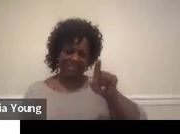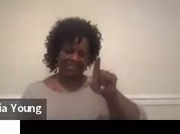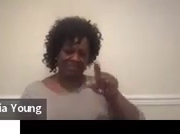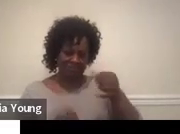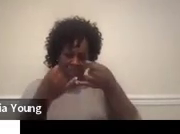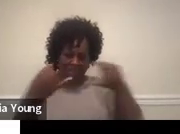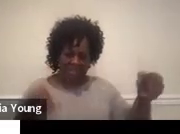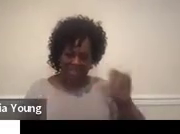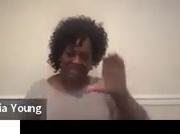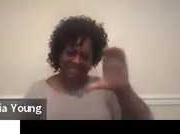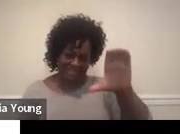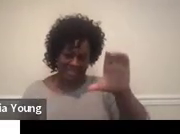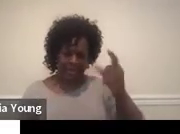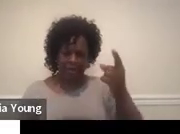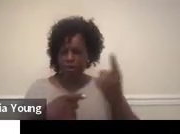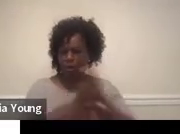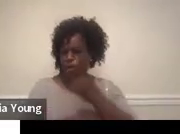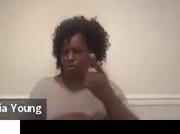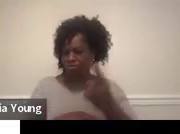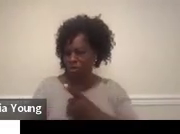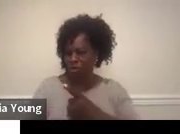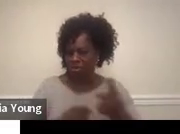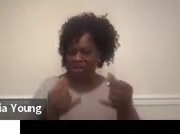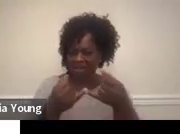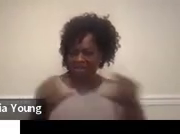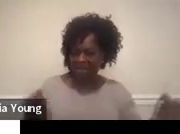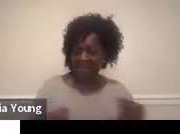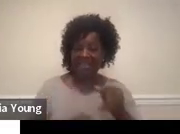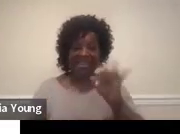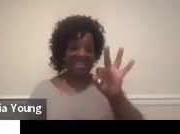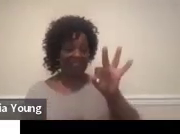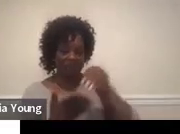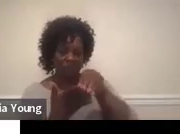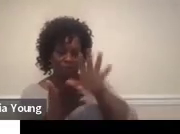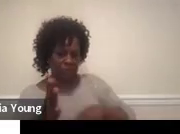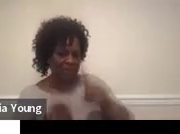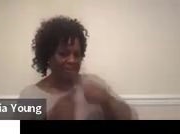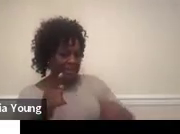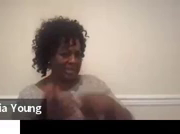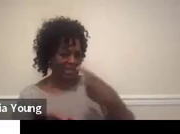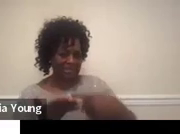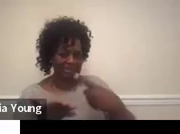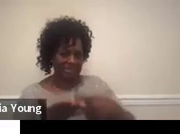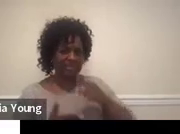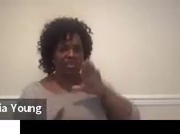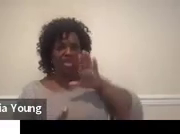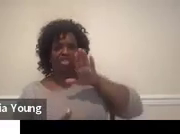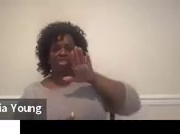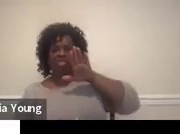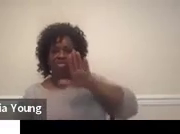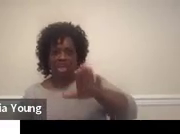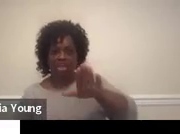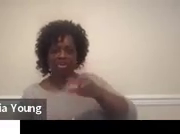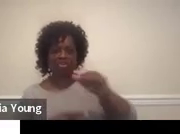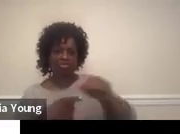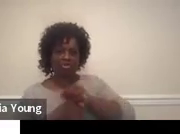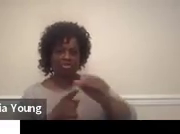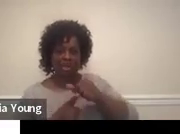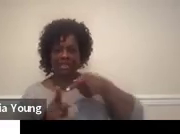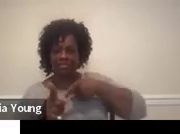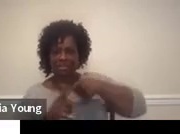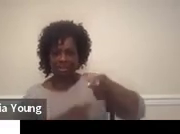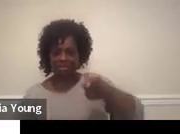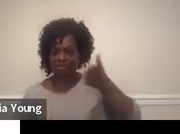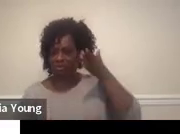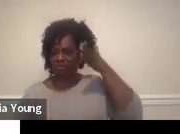an appropriate statement if the child is not able to discuss their transition plan because of their developmental level and nonverbal